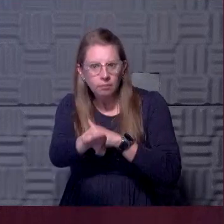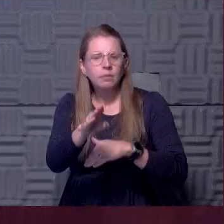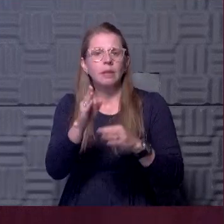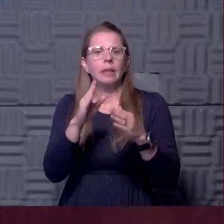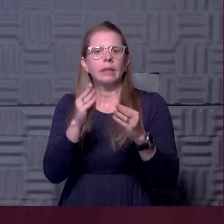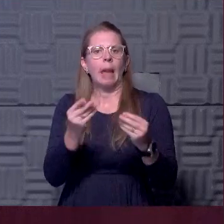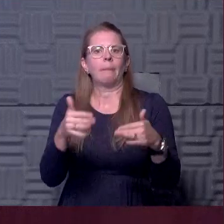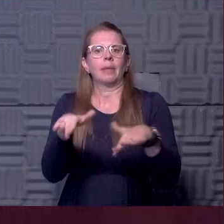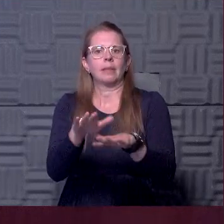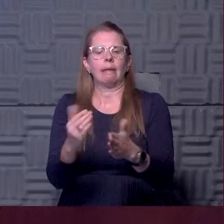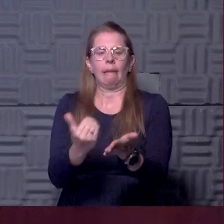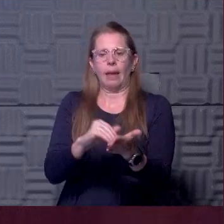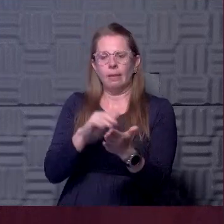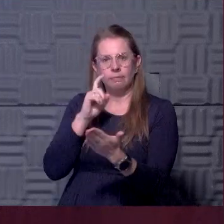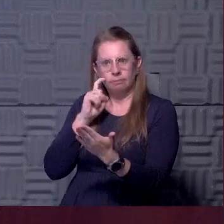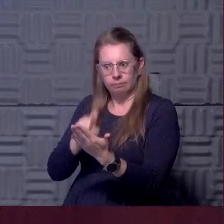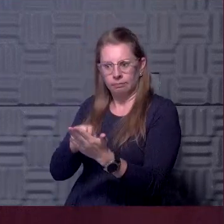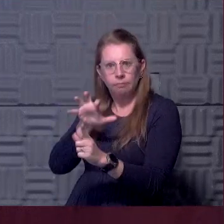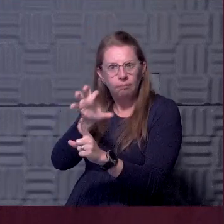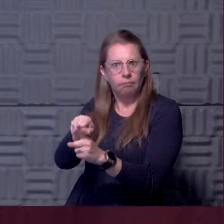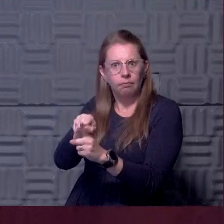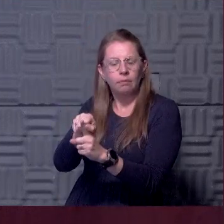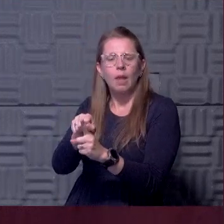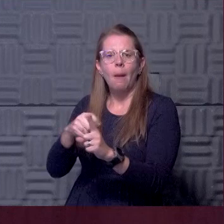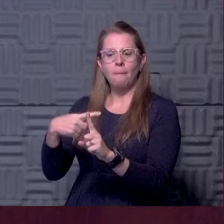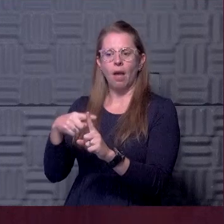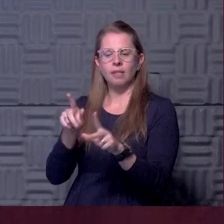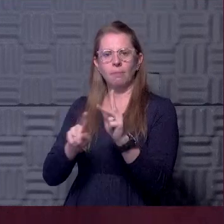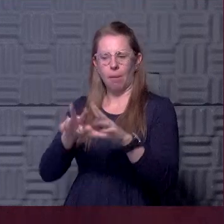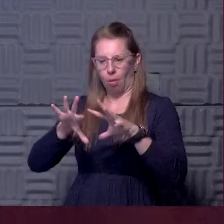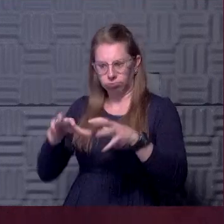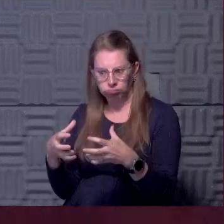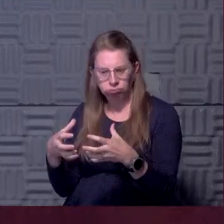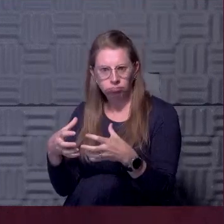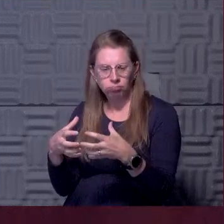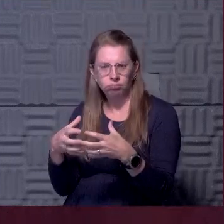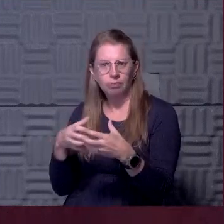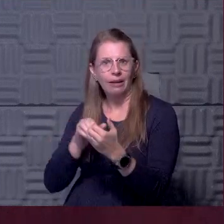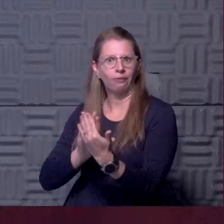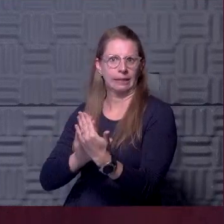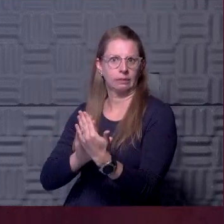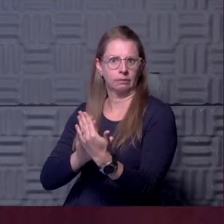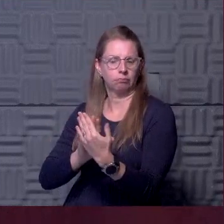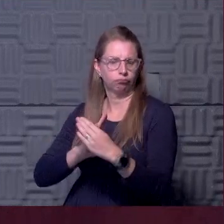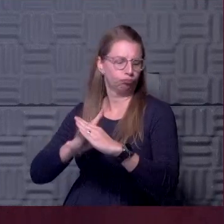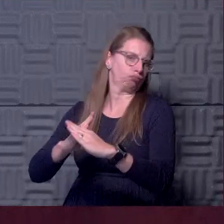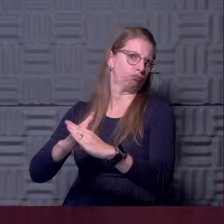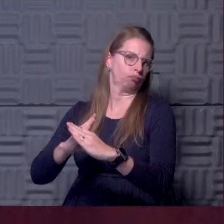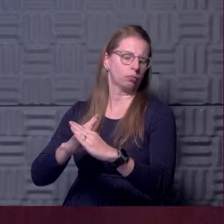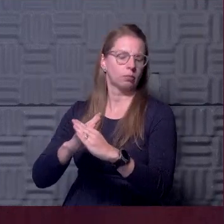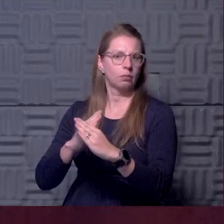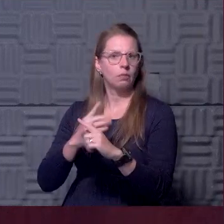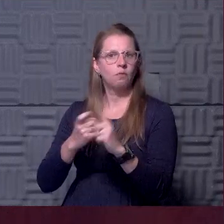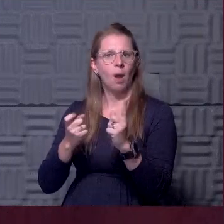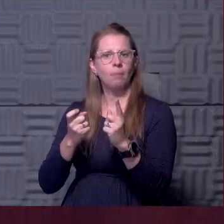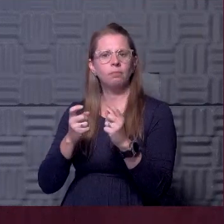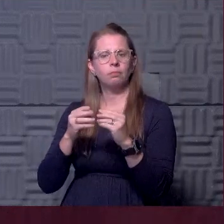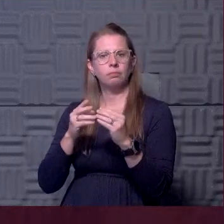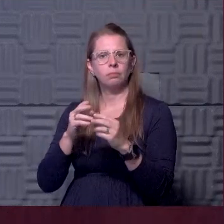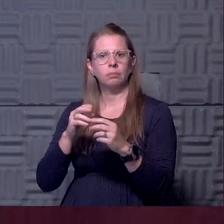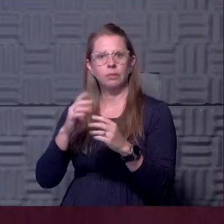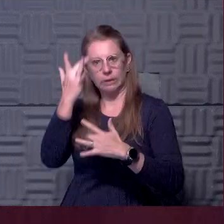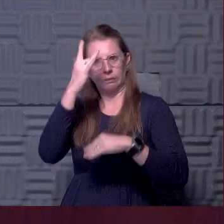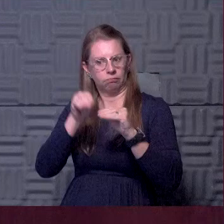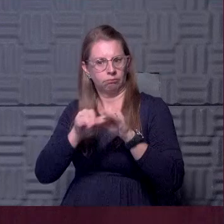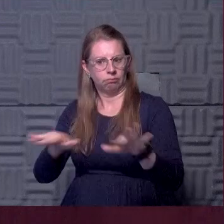able to identify pockets of potential positive individuals, intervene and prevent the further spread, and also